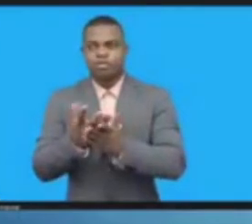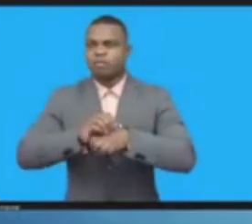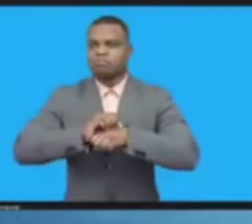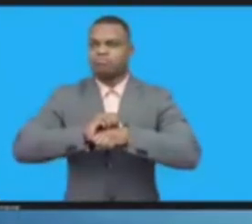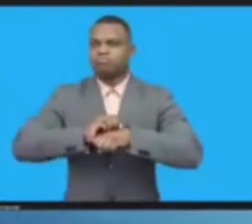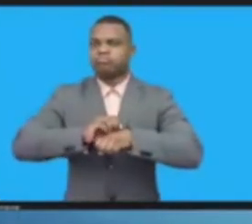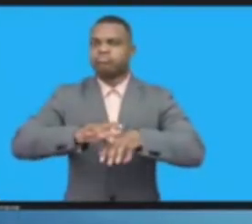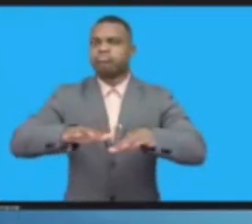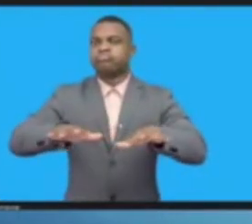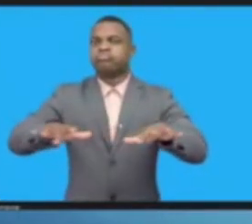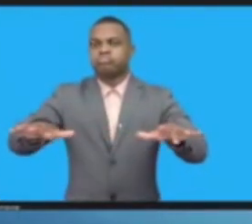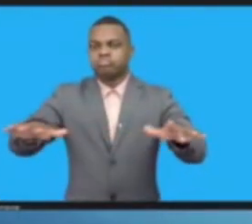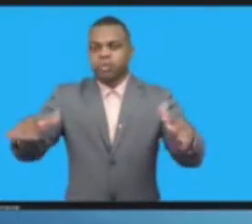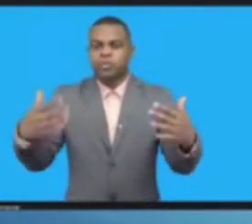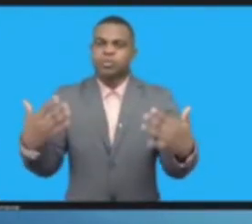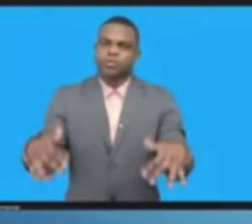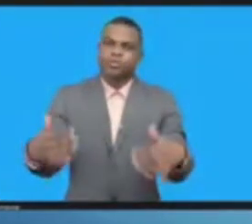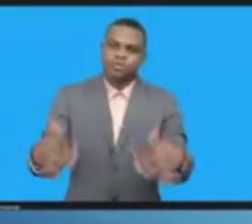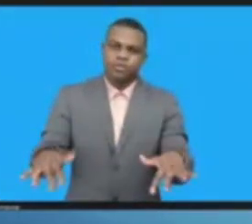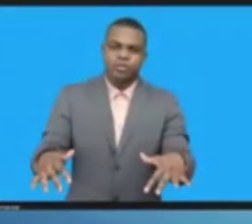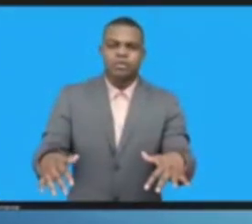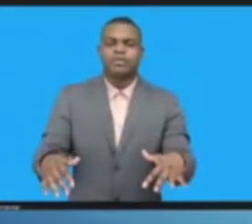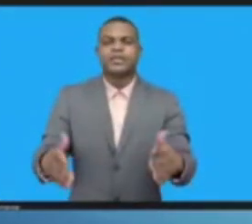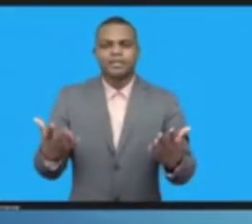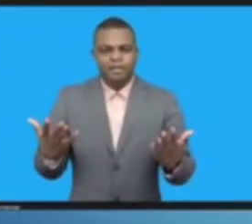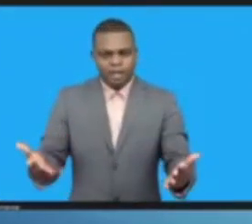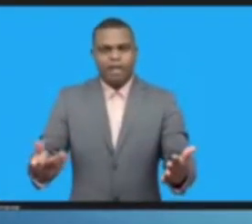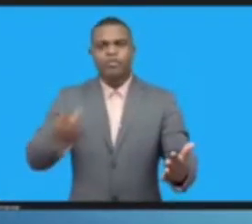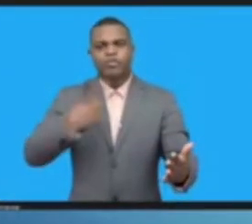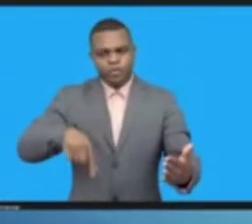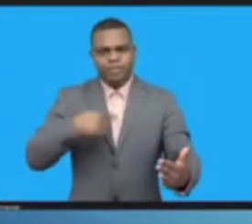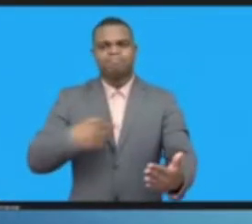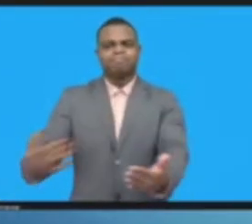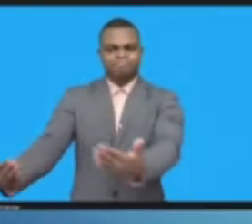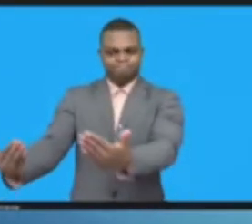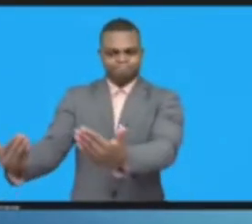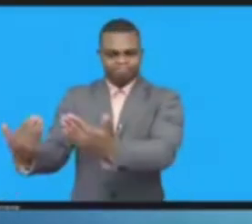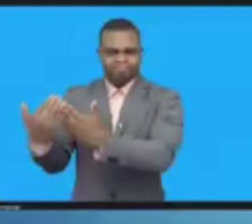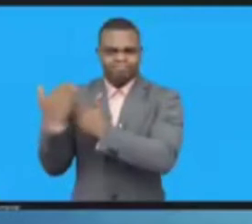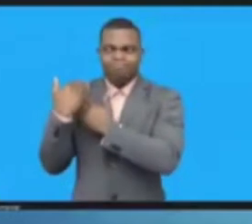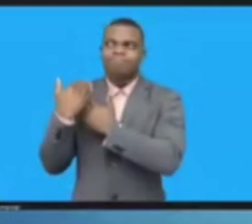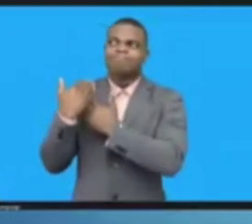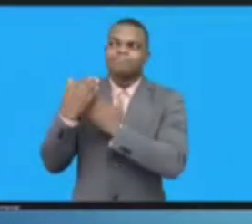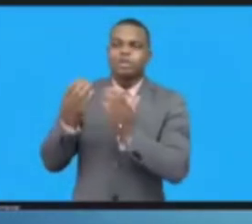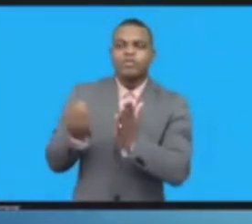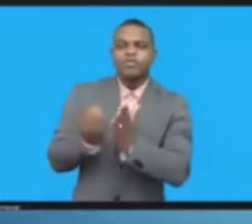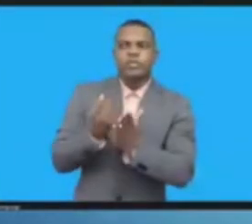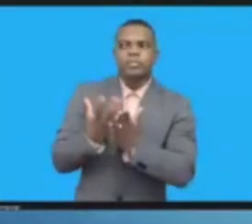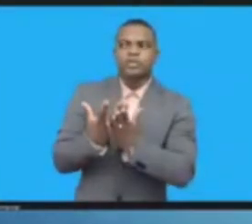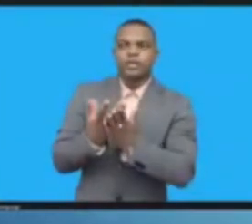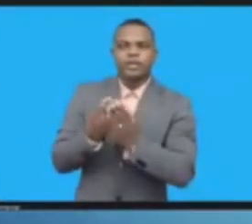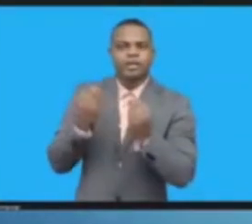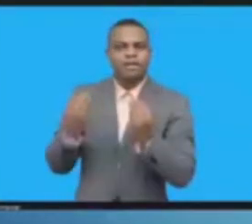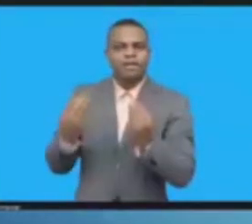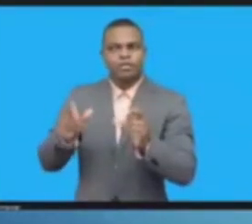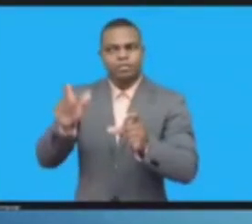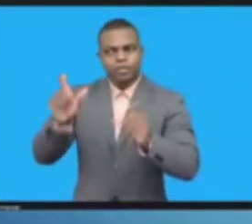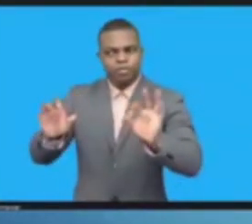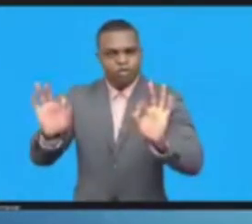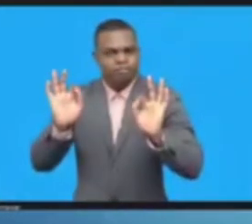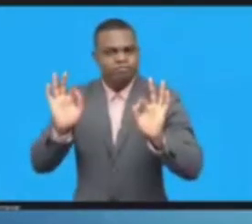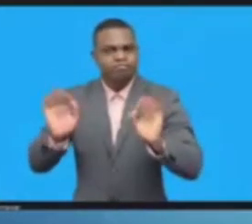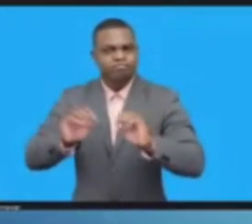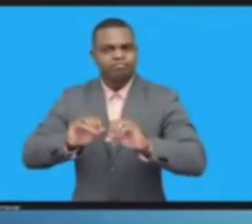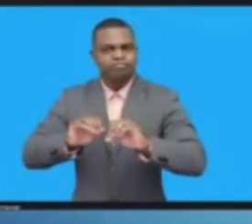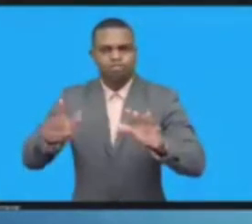comes at a watershed moment for governments searching for ways to connect their citizens.